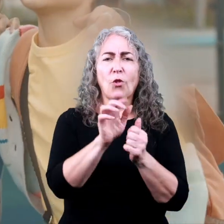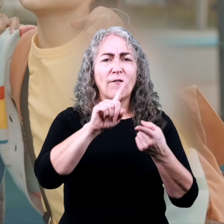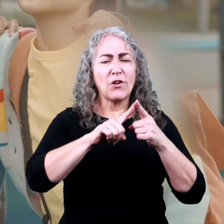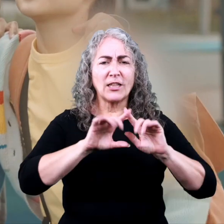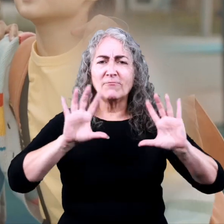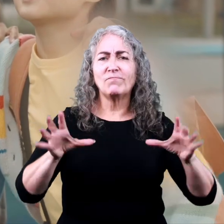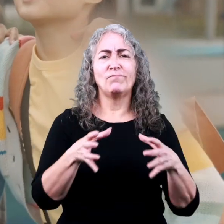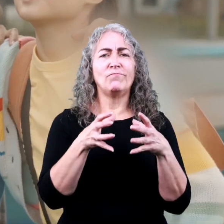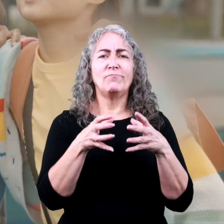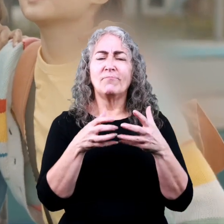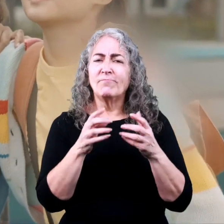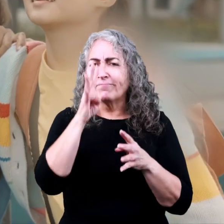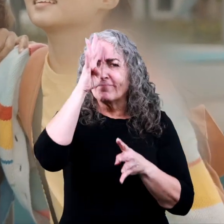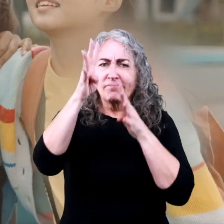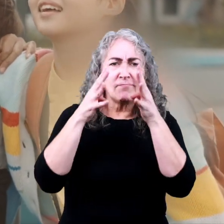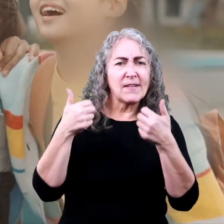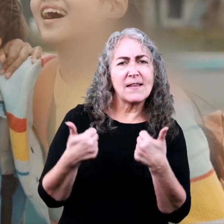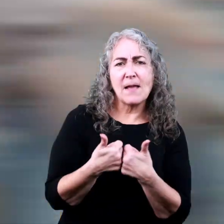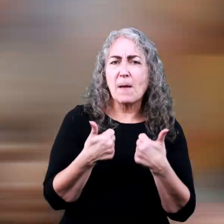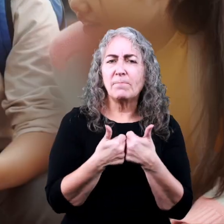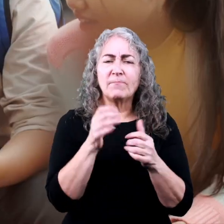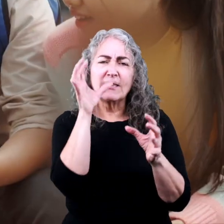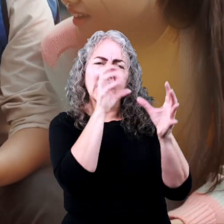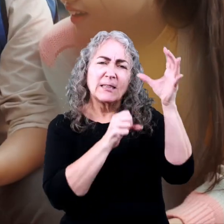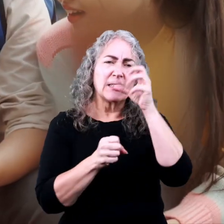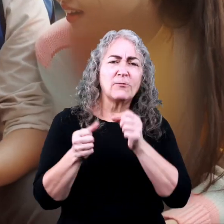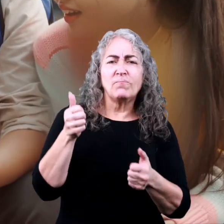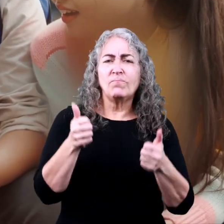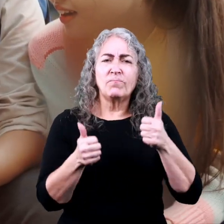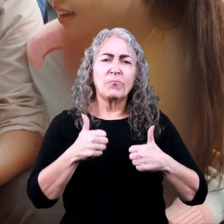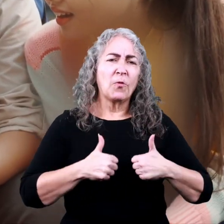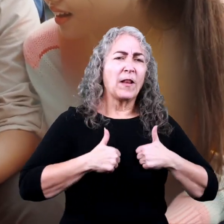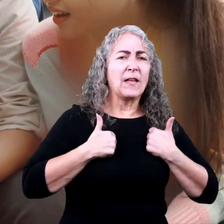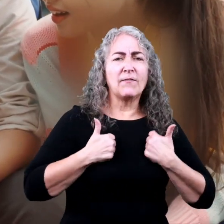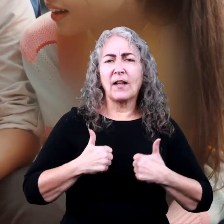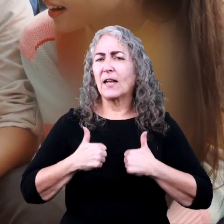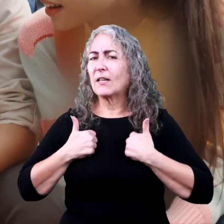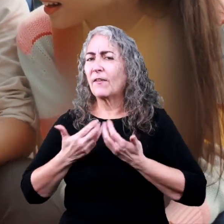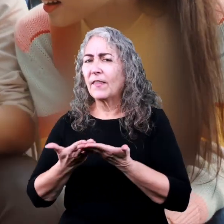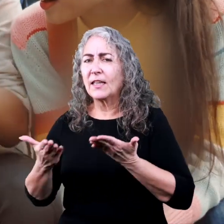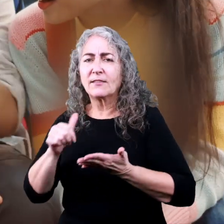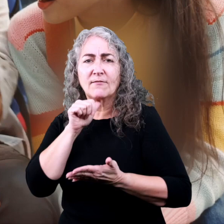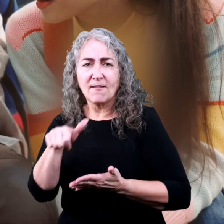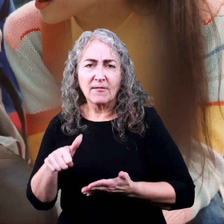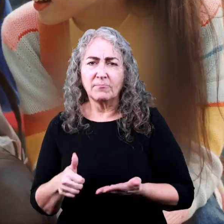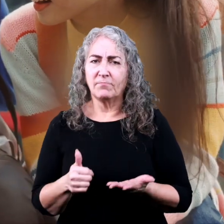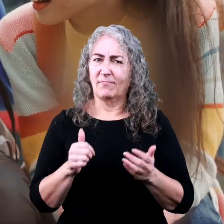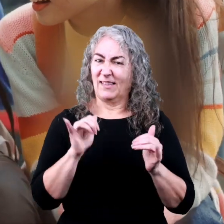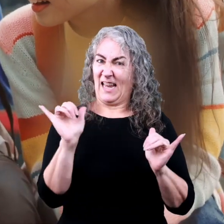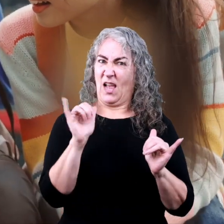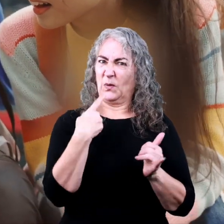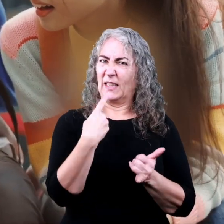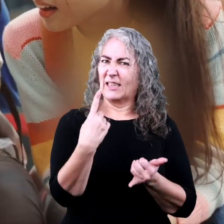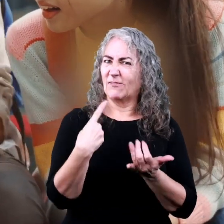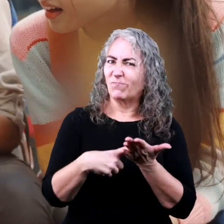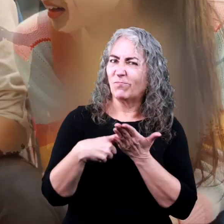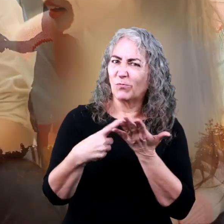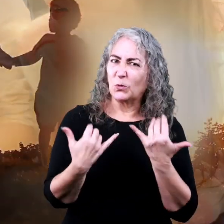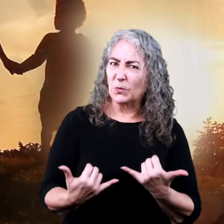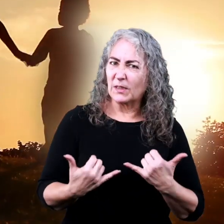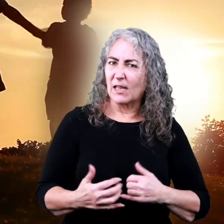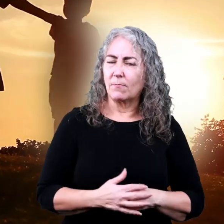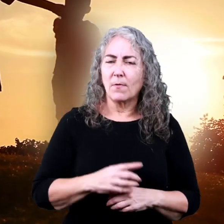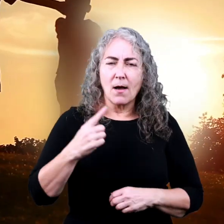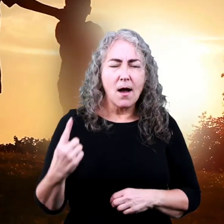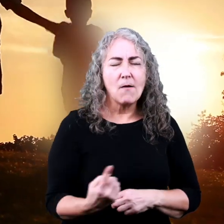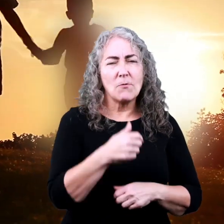are playing with friends Make up a game And guess which item is living And which is non-living Kind of like we did today